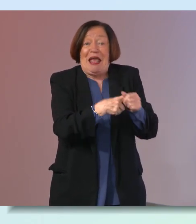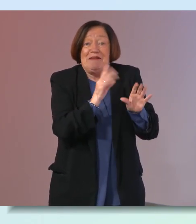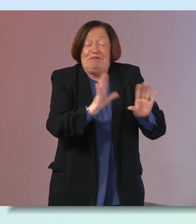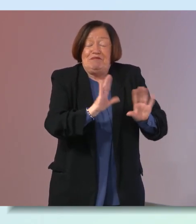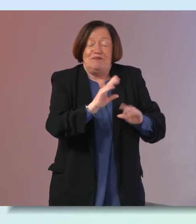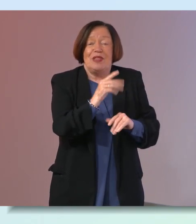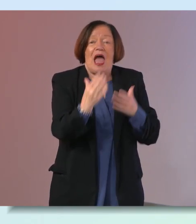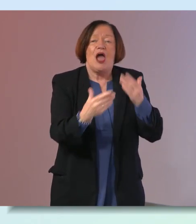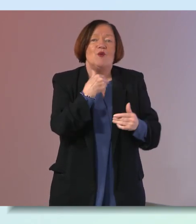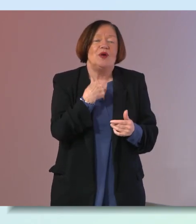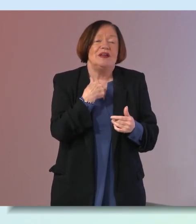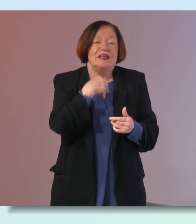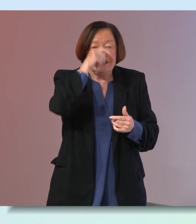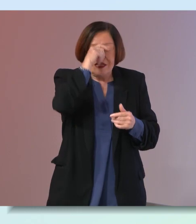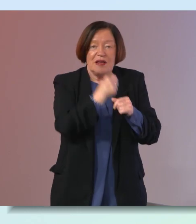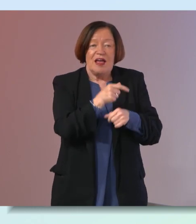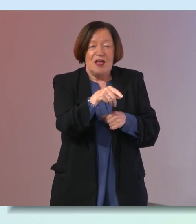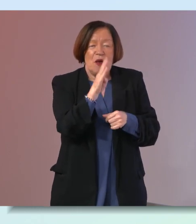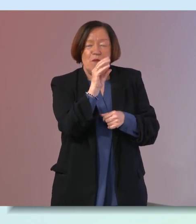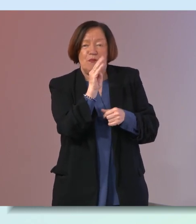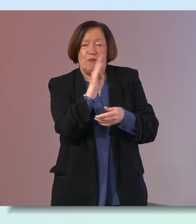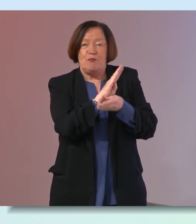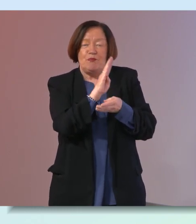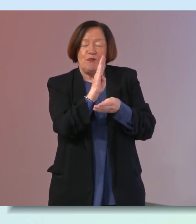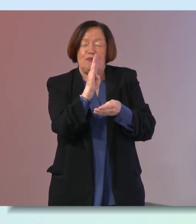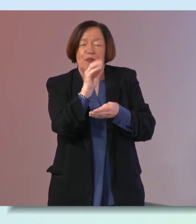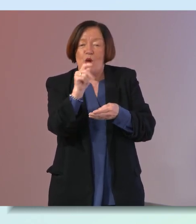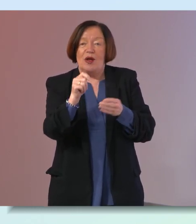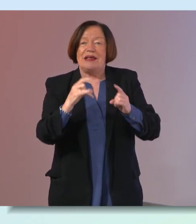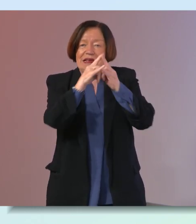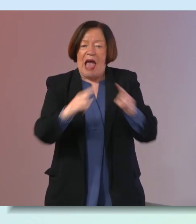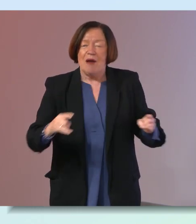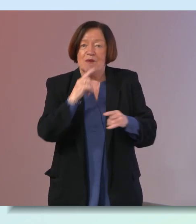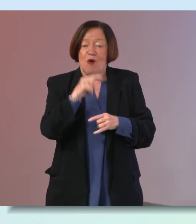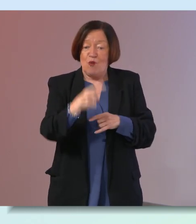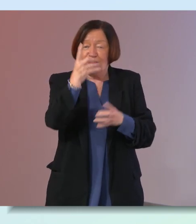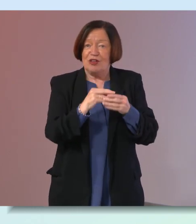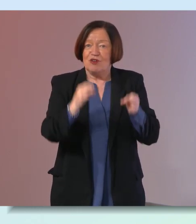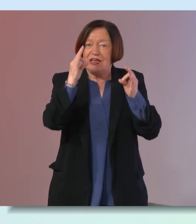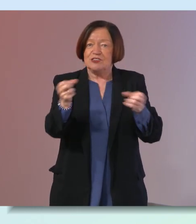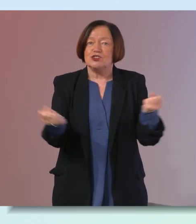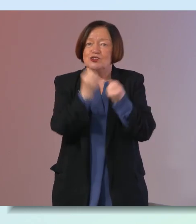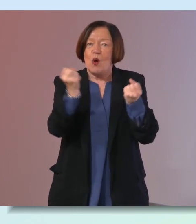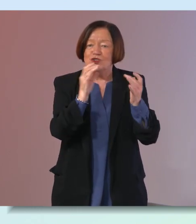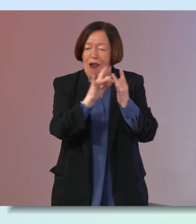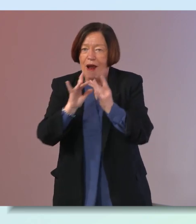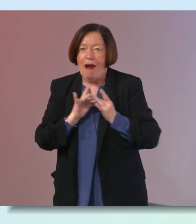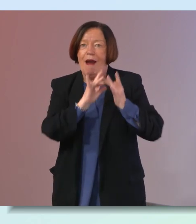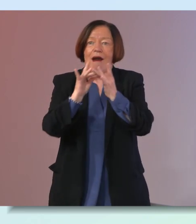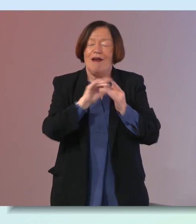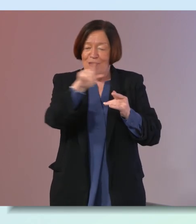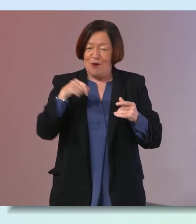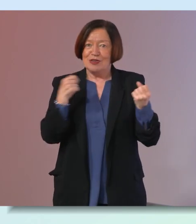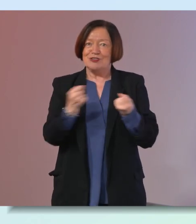but how do we you know i think about boot camp boot camp's great in all kinds of ways but one of the ways it's great is it's the social connection we're social beings